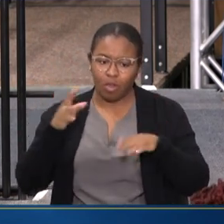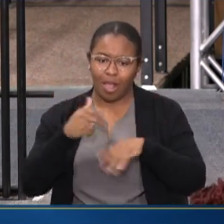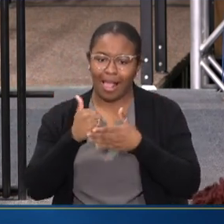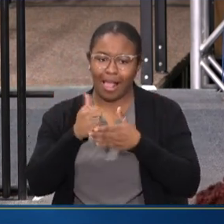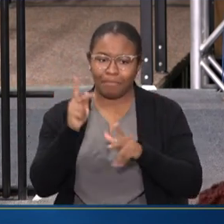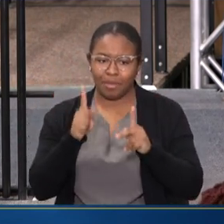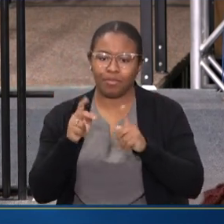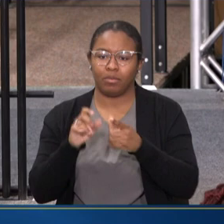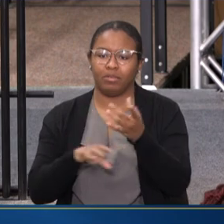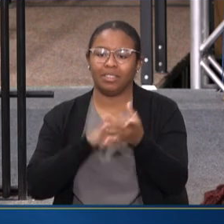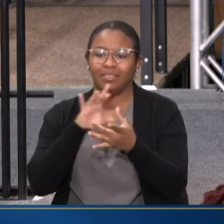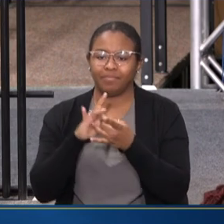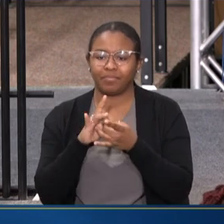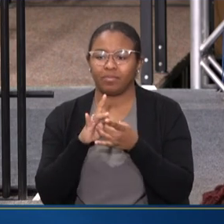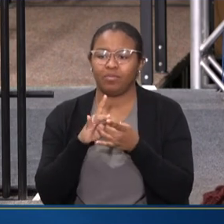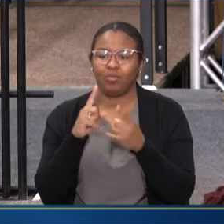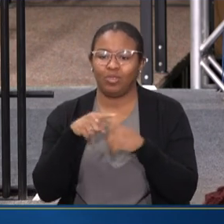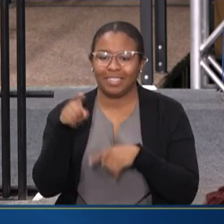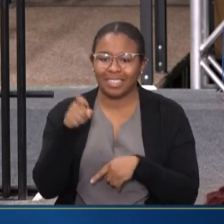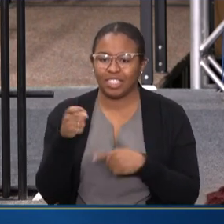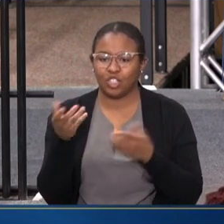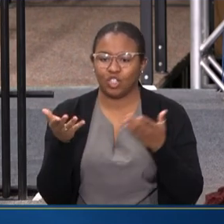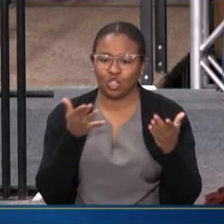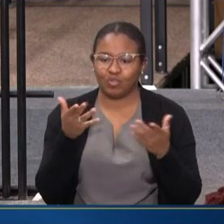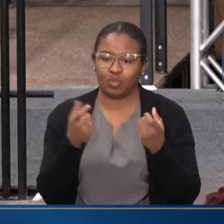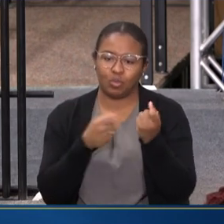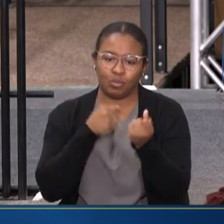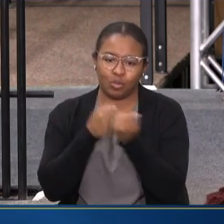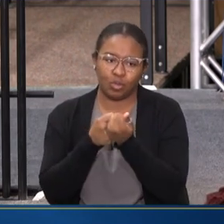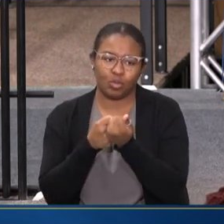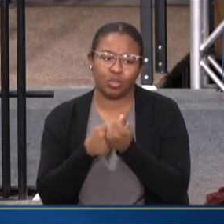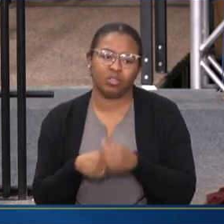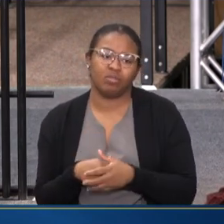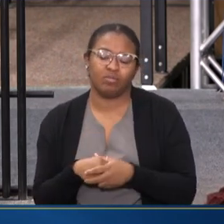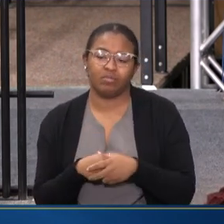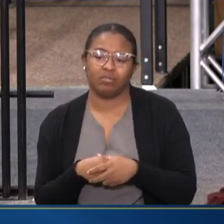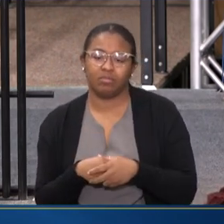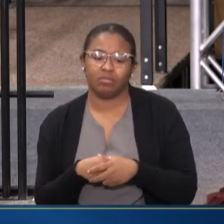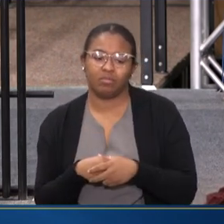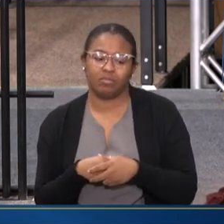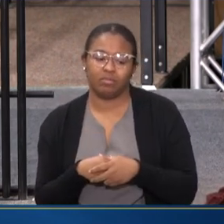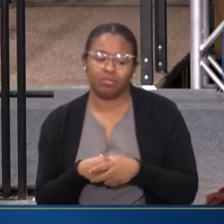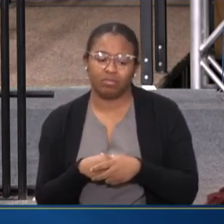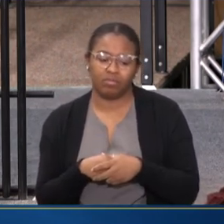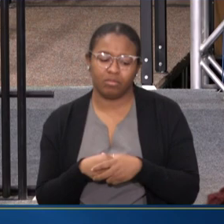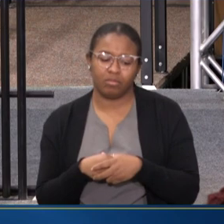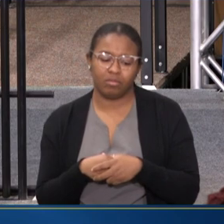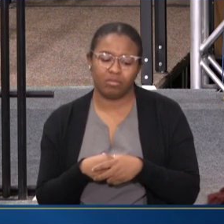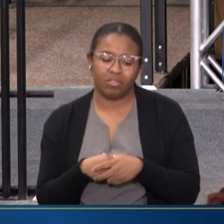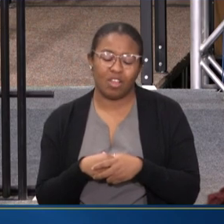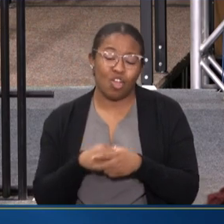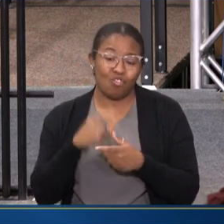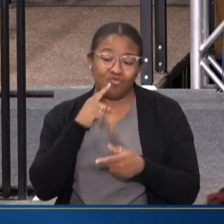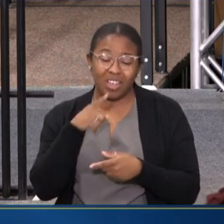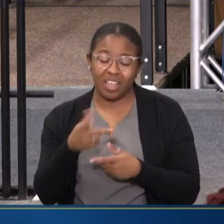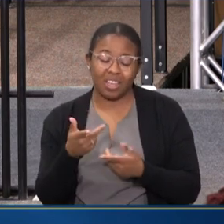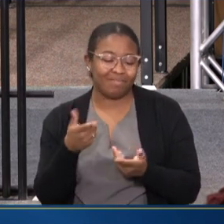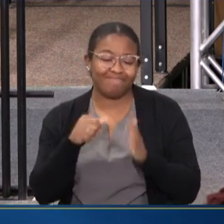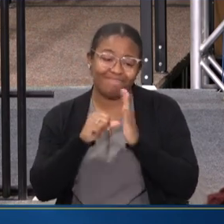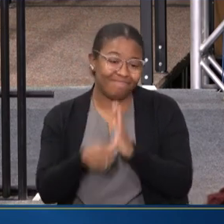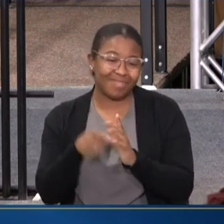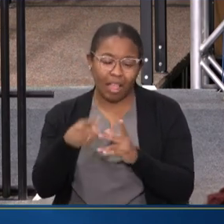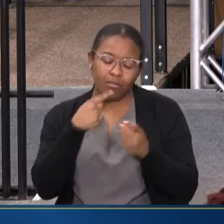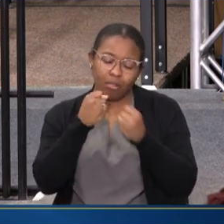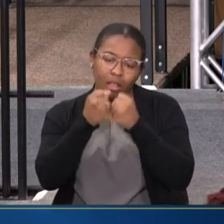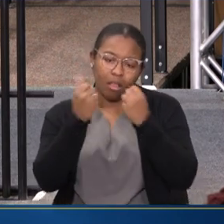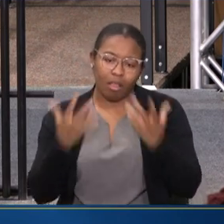PEOPLE GET CONNECTED TO NEEDED SERVICES AND SUPPORTS. AND THE THING THAT I LOVE ABOUT IT, AGAIN, IS IT'S JUST A WEALTH OF INFORMATION, AND